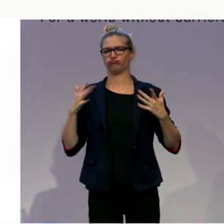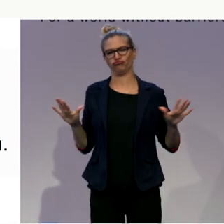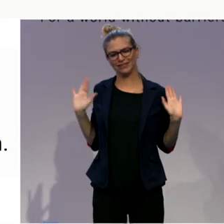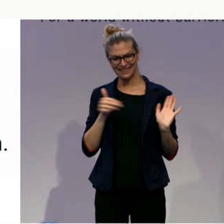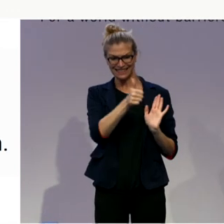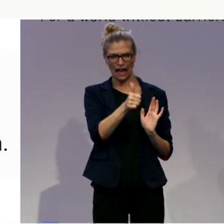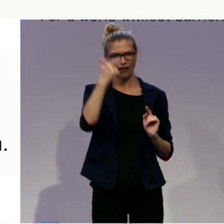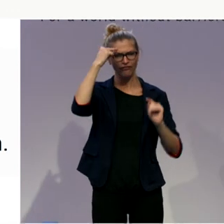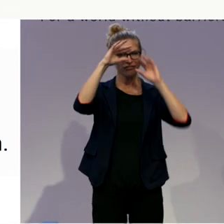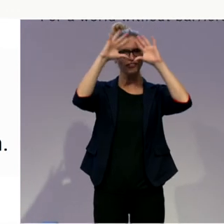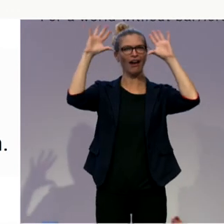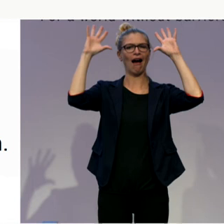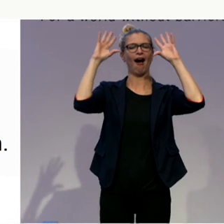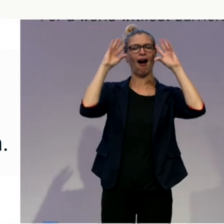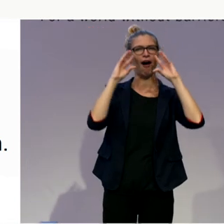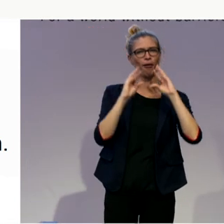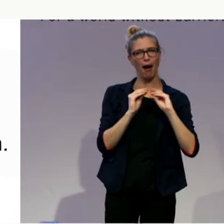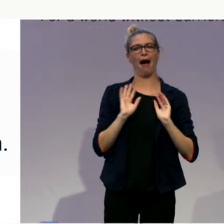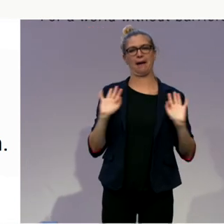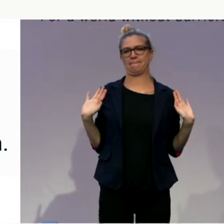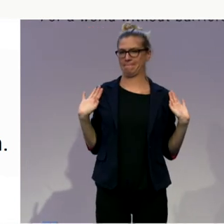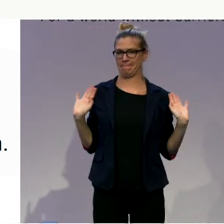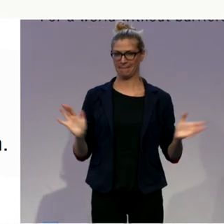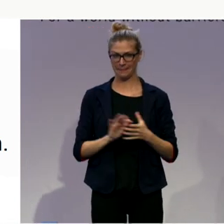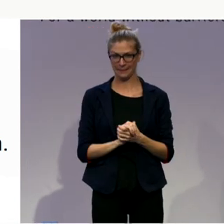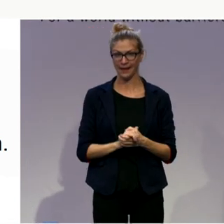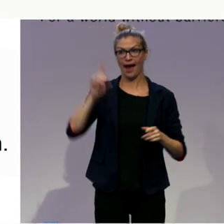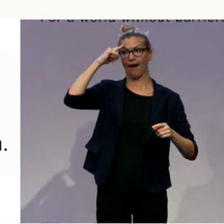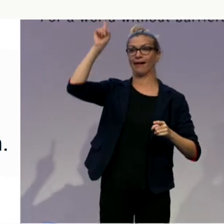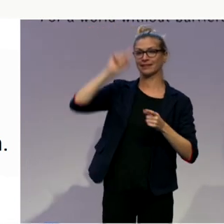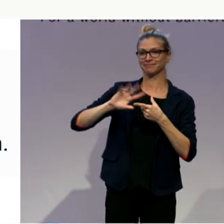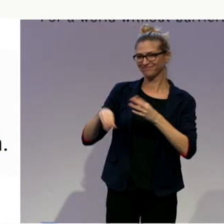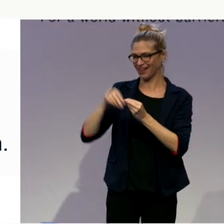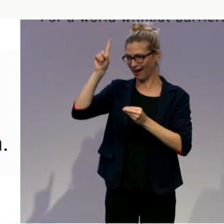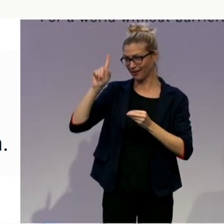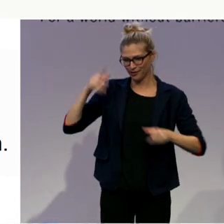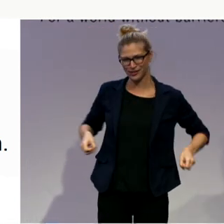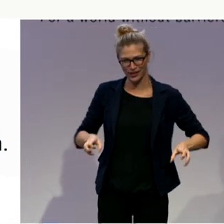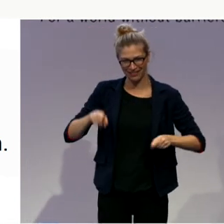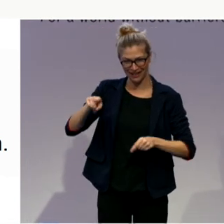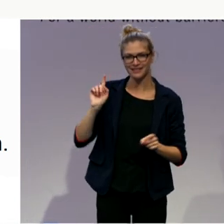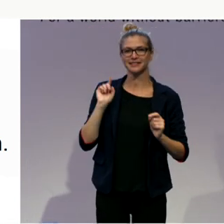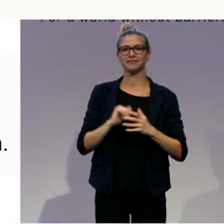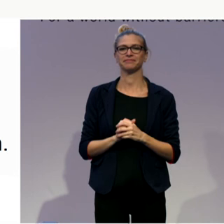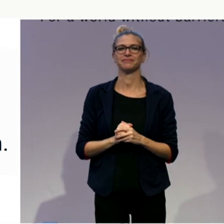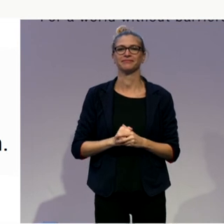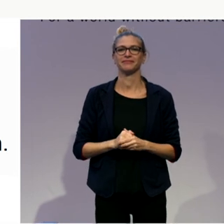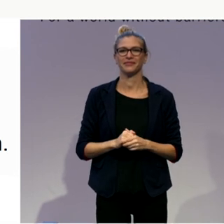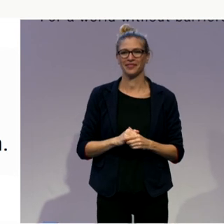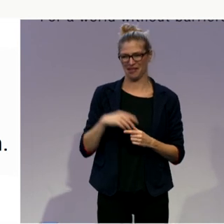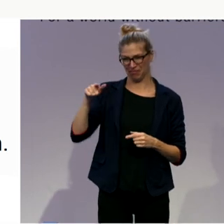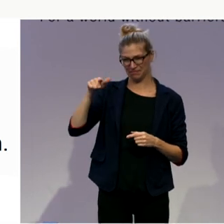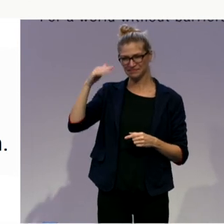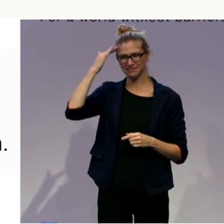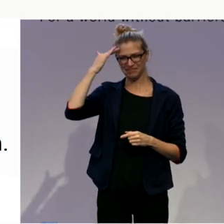story from Iceland. So there's a young man with intellectual disabilities and he had a personal assistant and somebody said what do you want to do